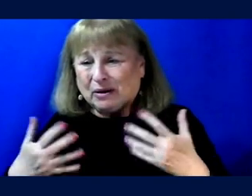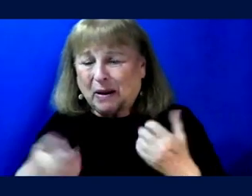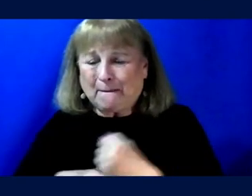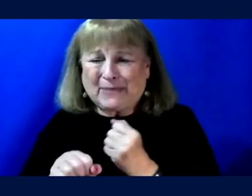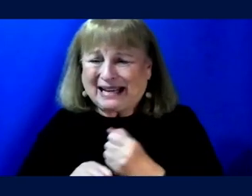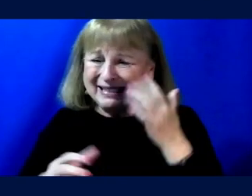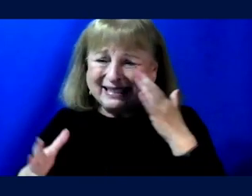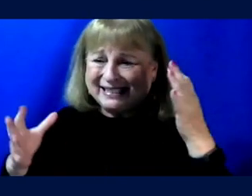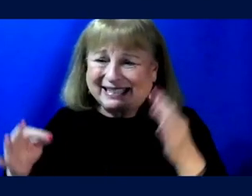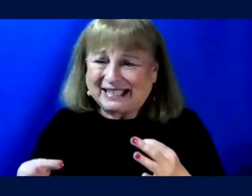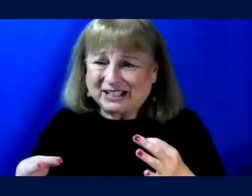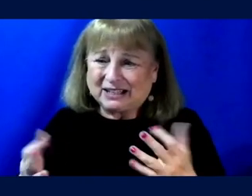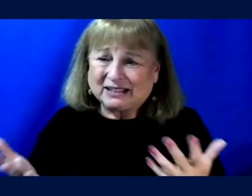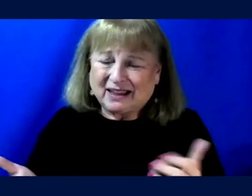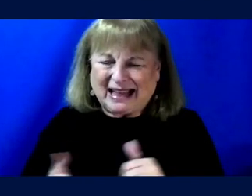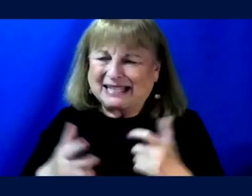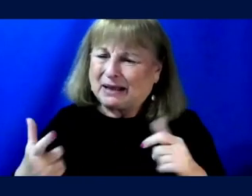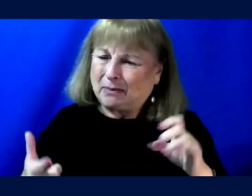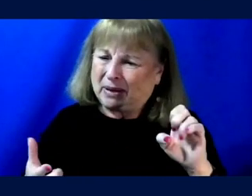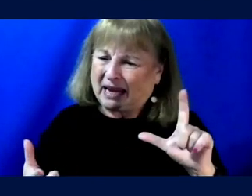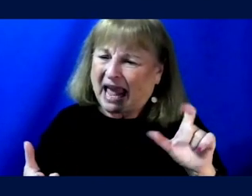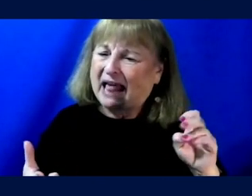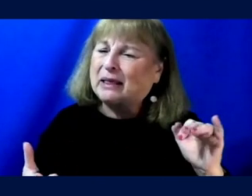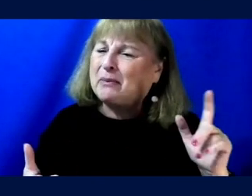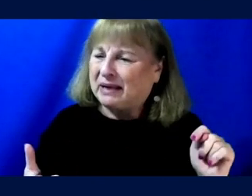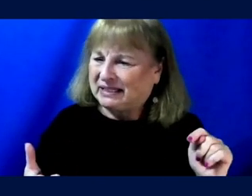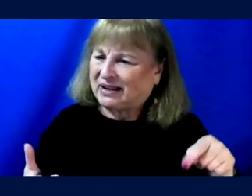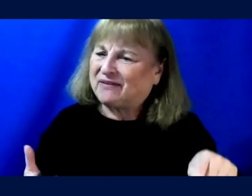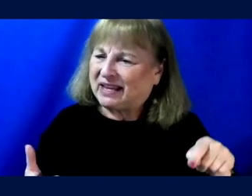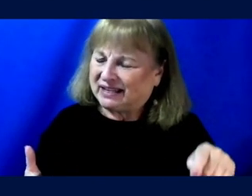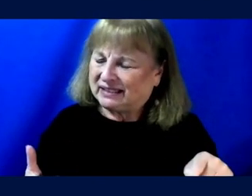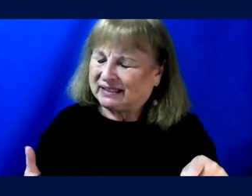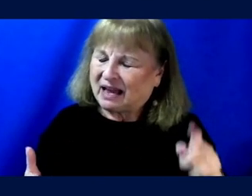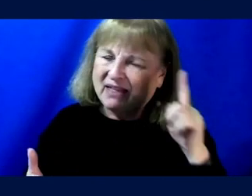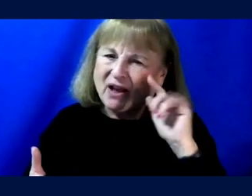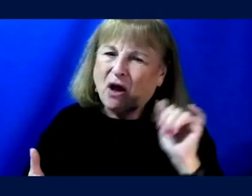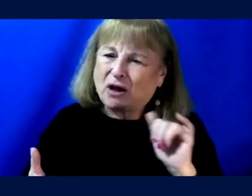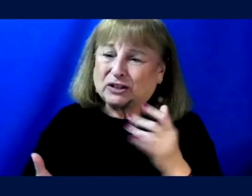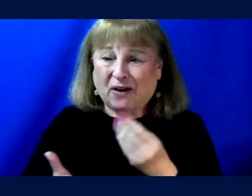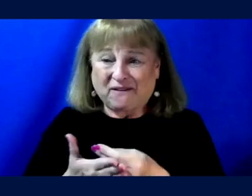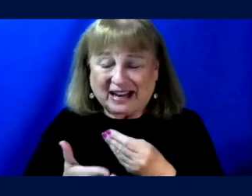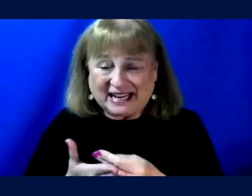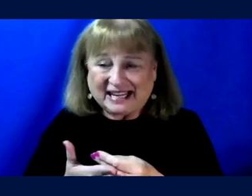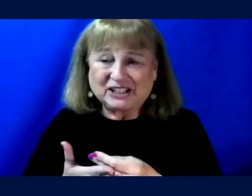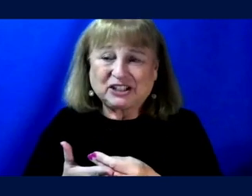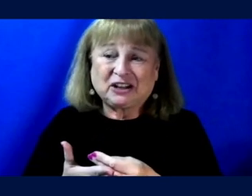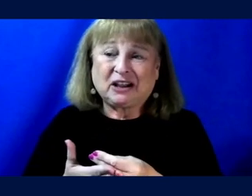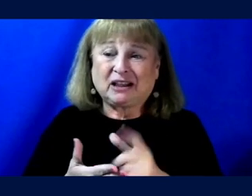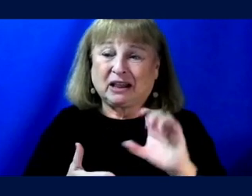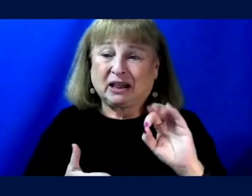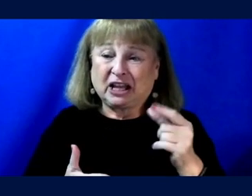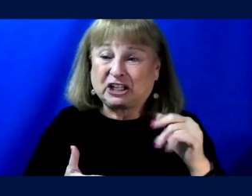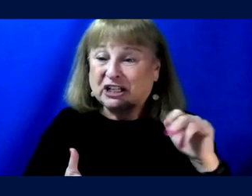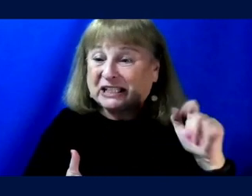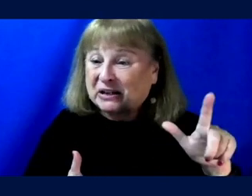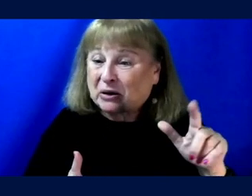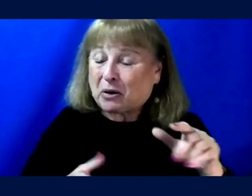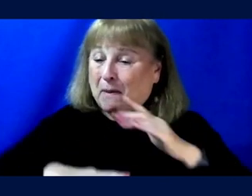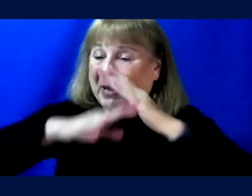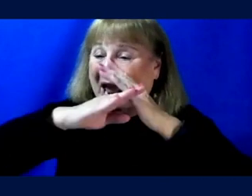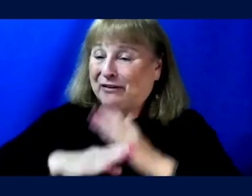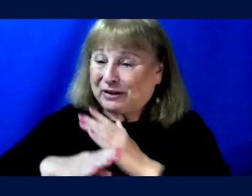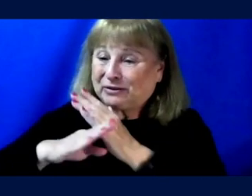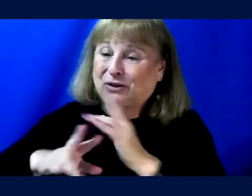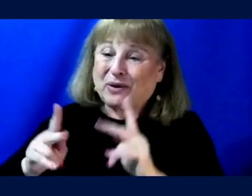makes decisions, uh, is a huge element of this. I think there's also financial logistical barriers to having disabled folks,